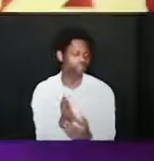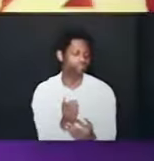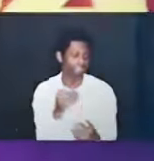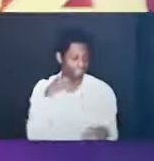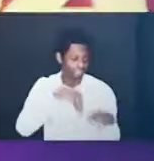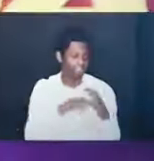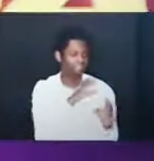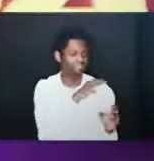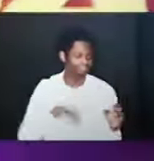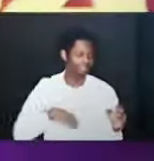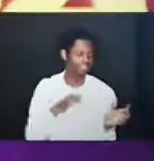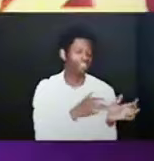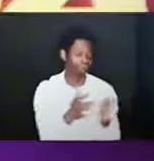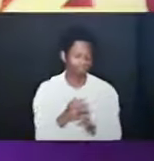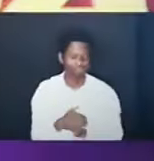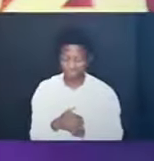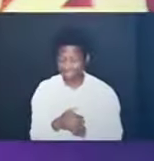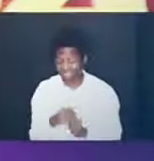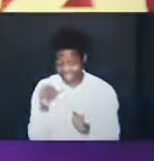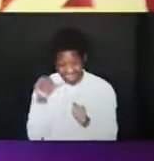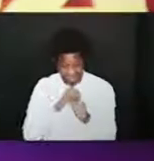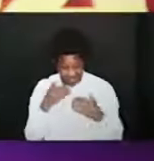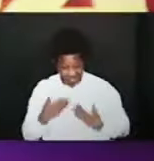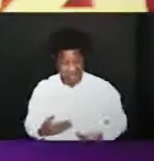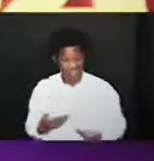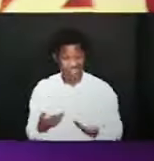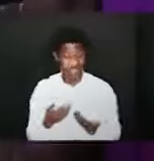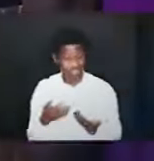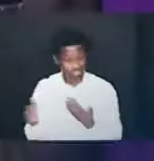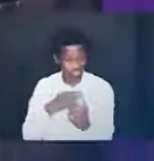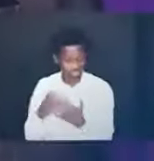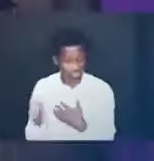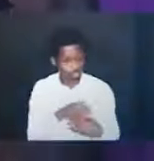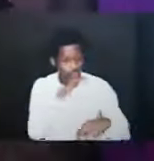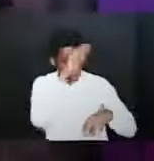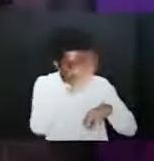everyone who calls on the name of the lord will be saved